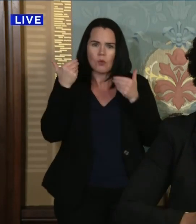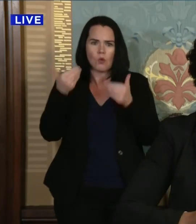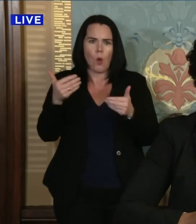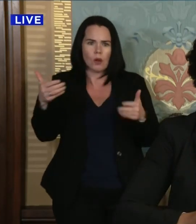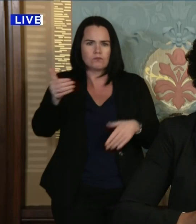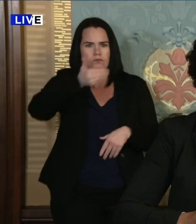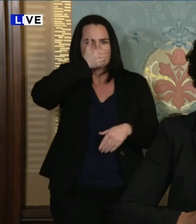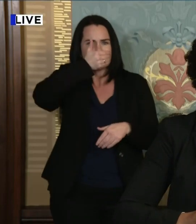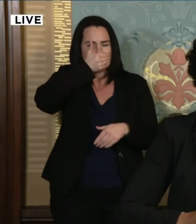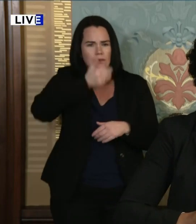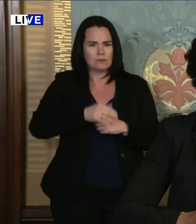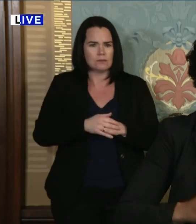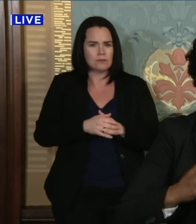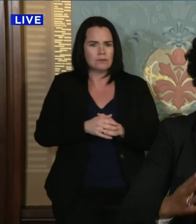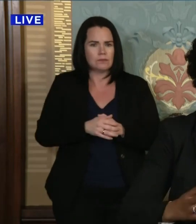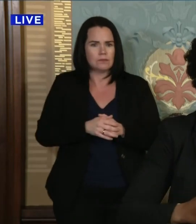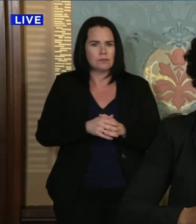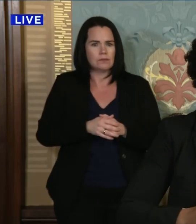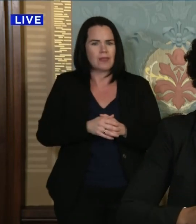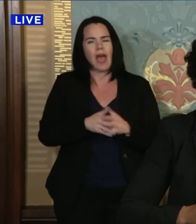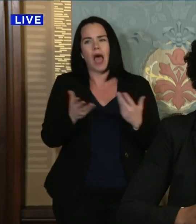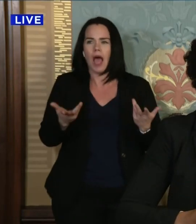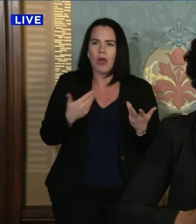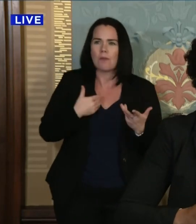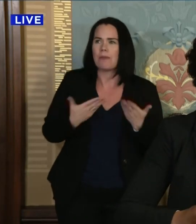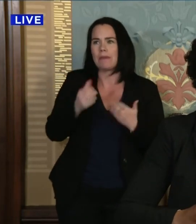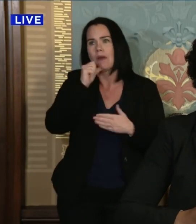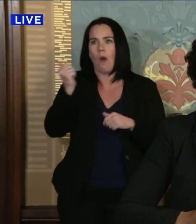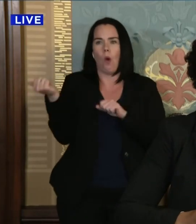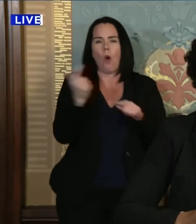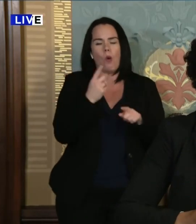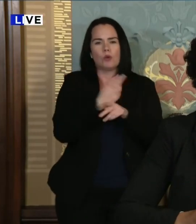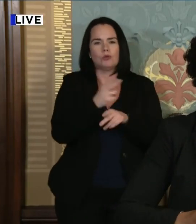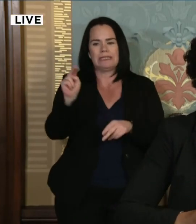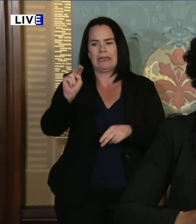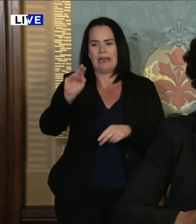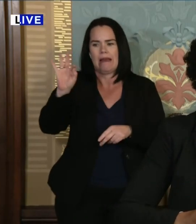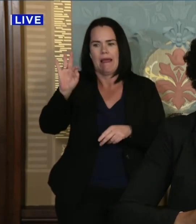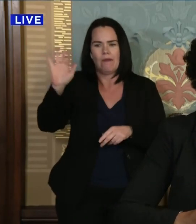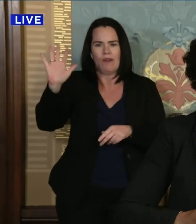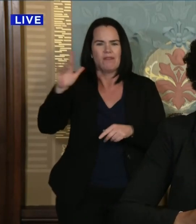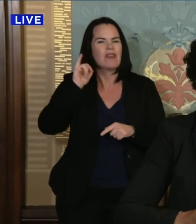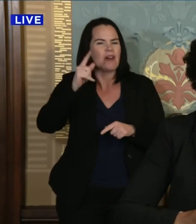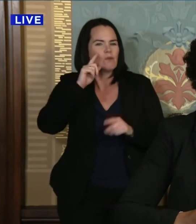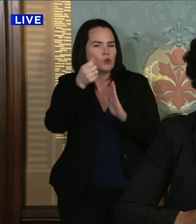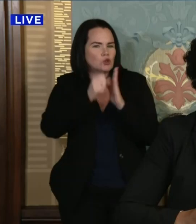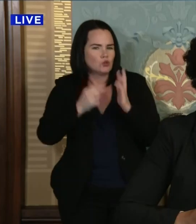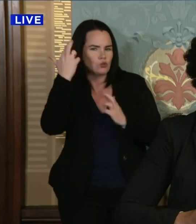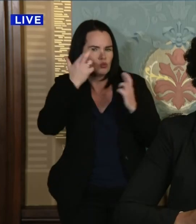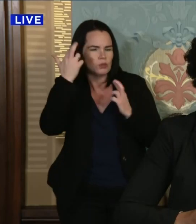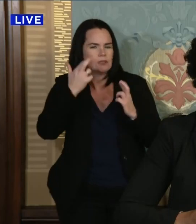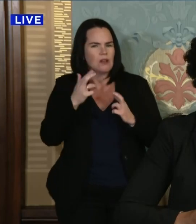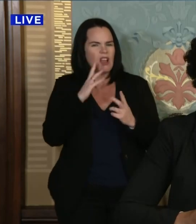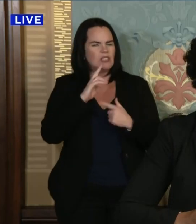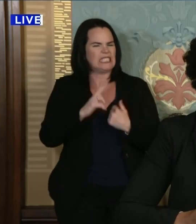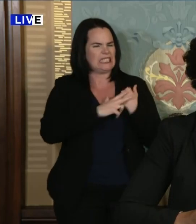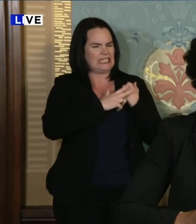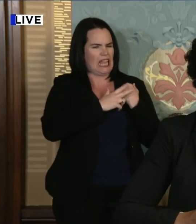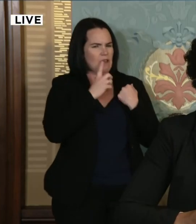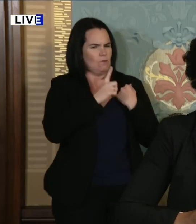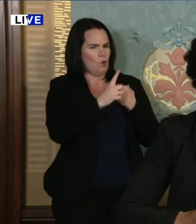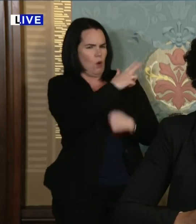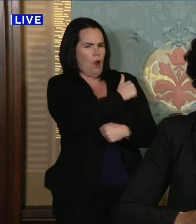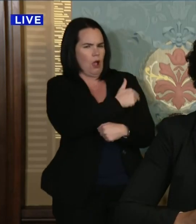don't want the general public wearing the N95 mask and a surgical mask. We do need to reserve those, uh, for our frontline hospital